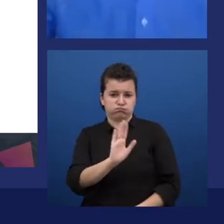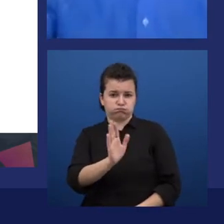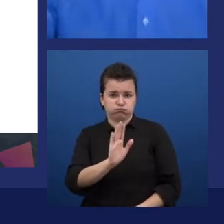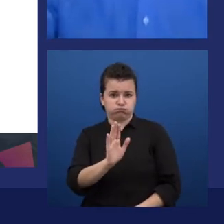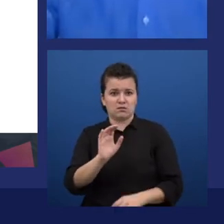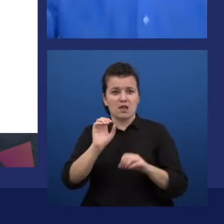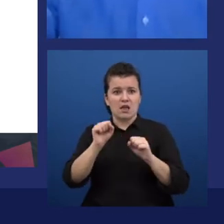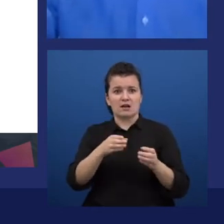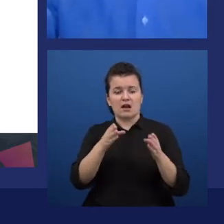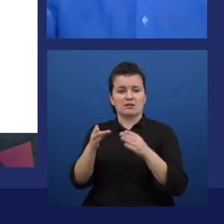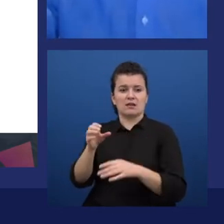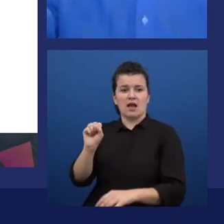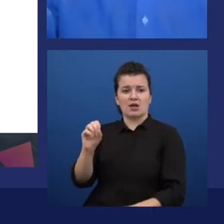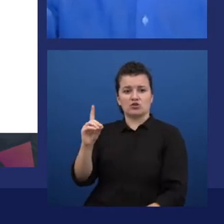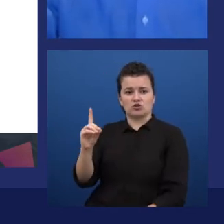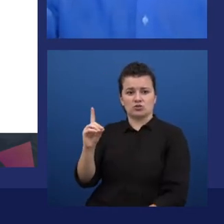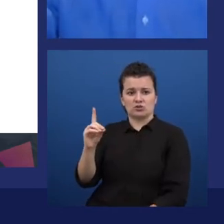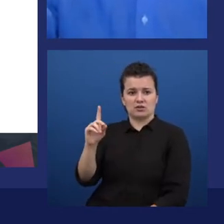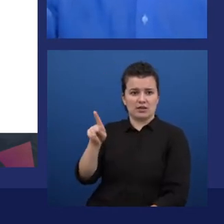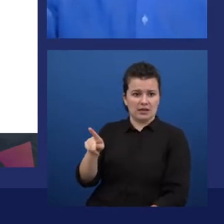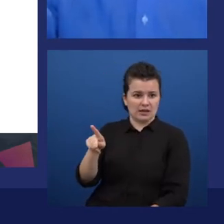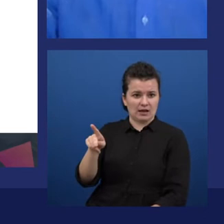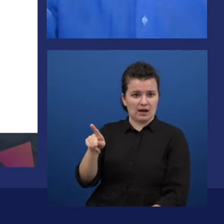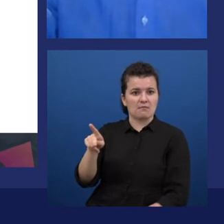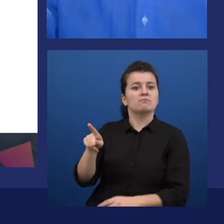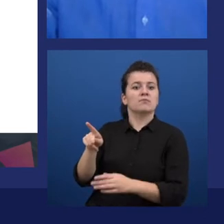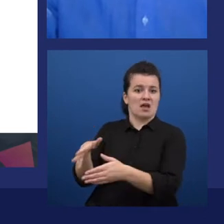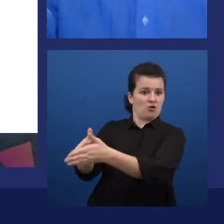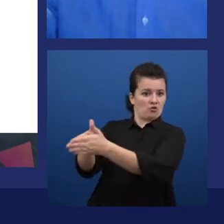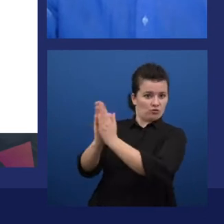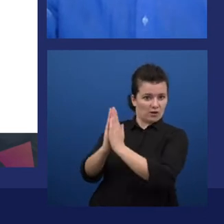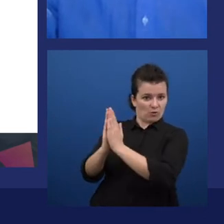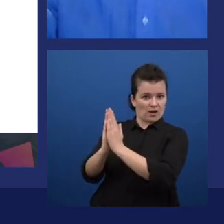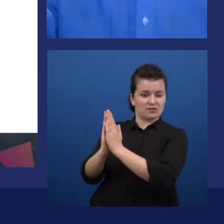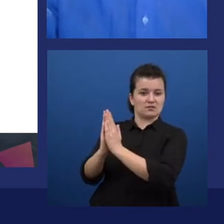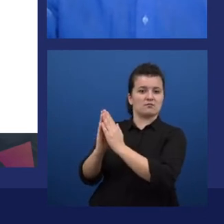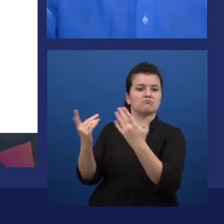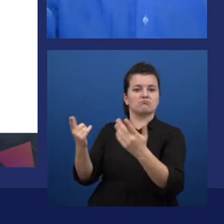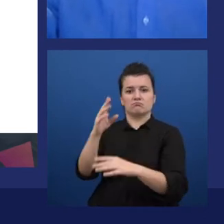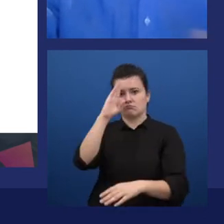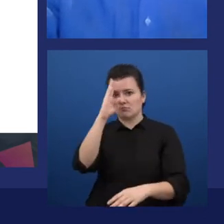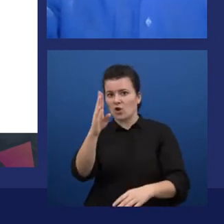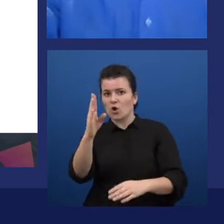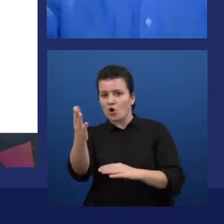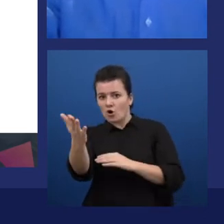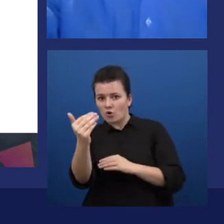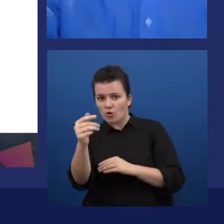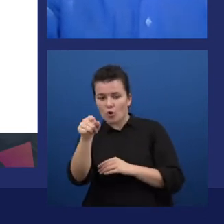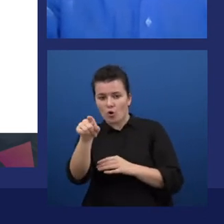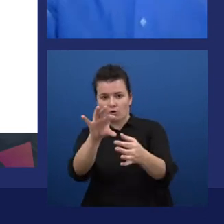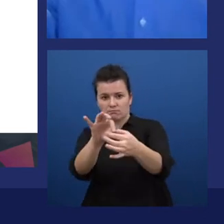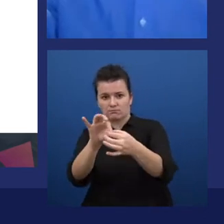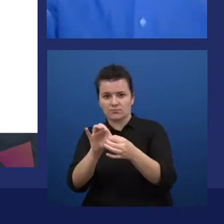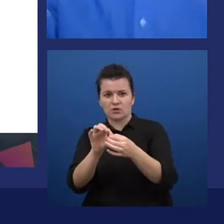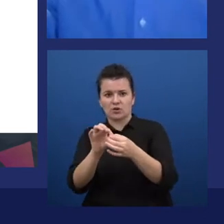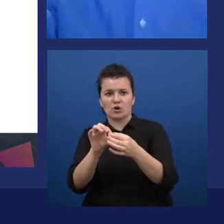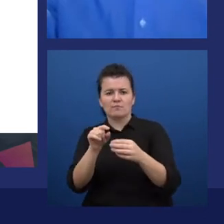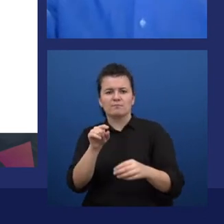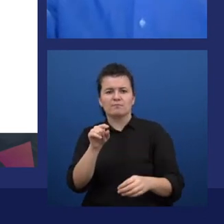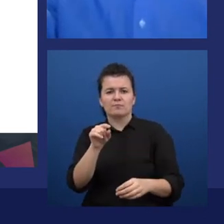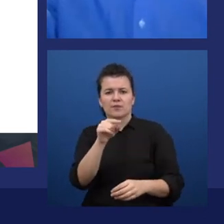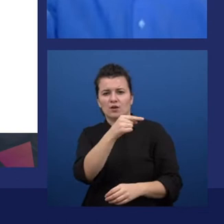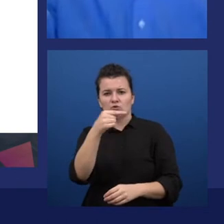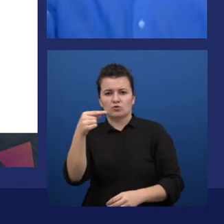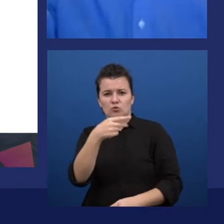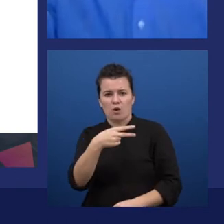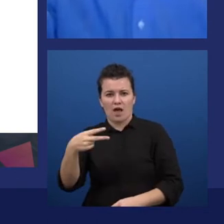request. What you can do is a single call to two lines of code.